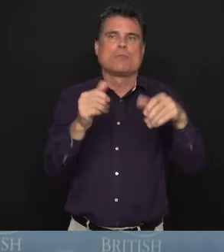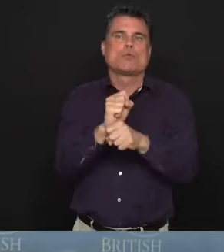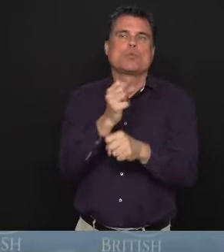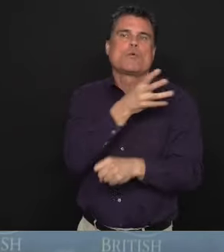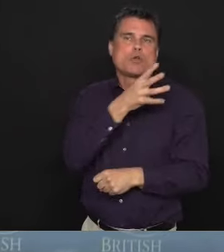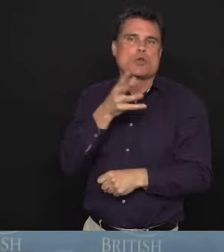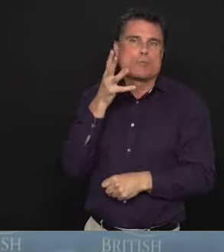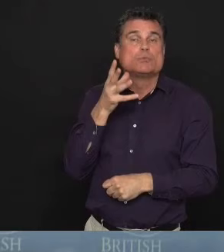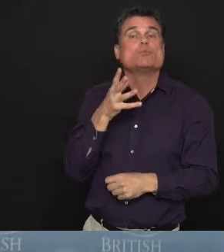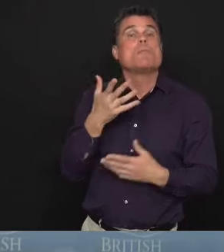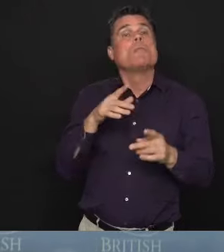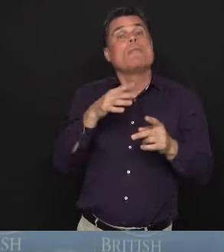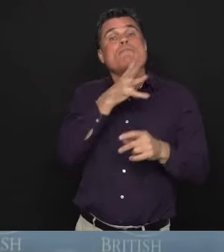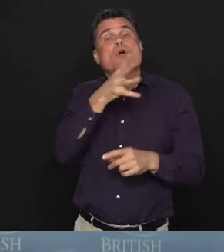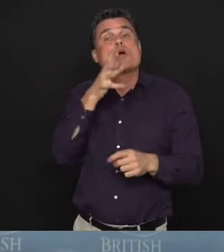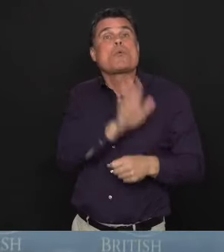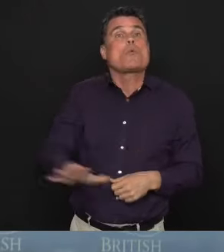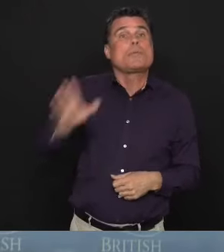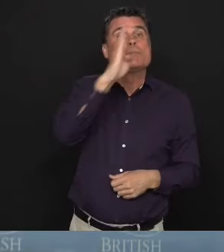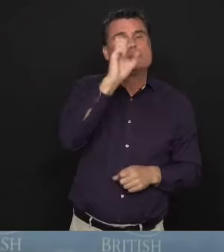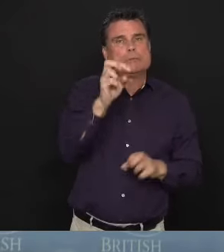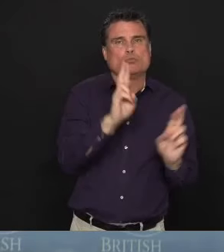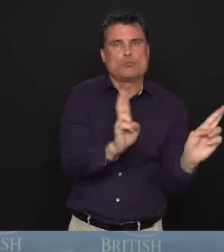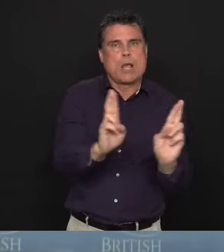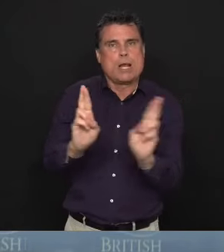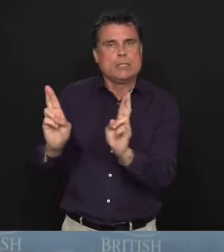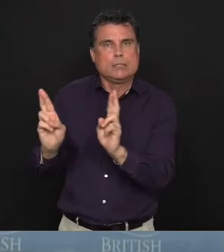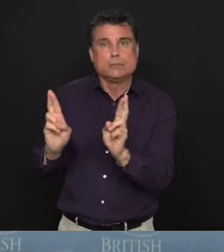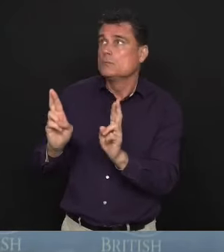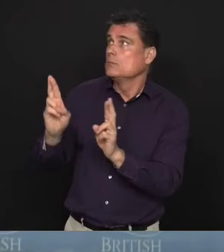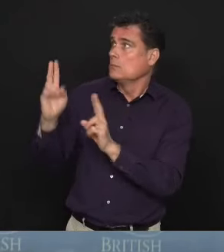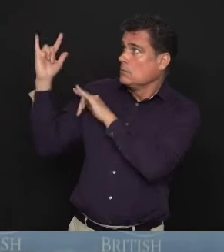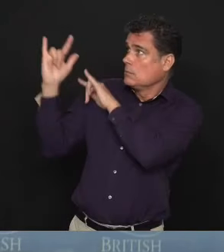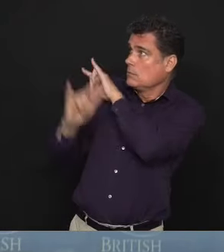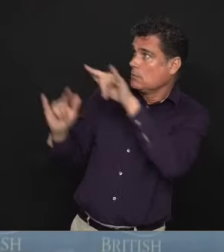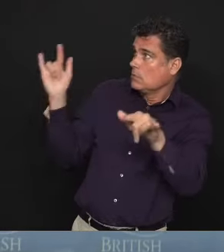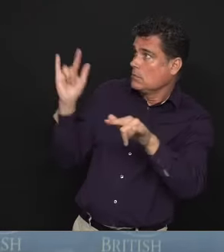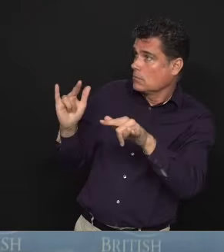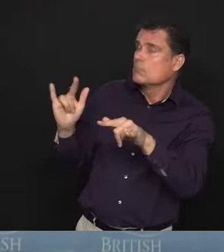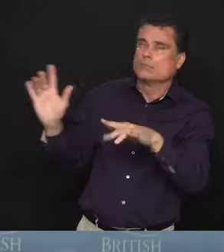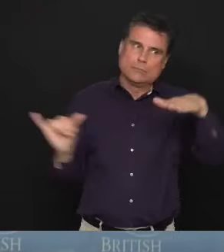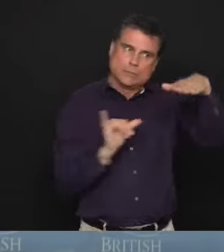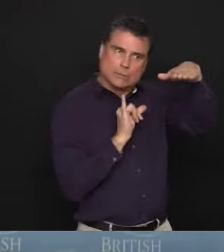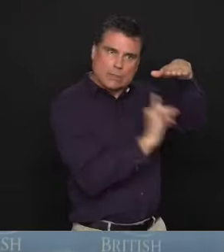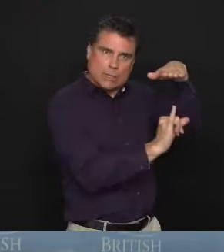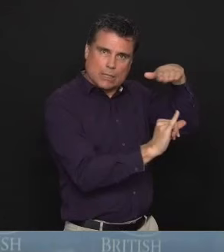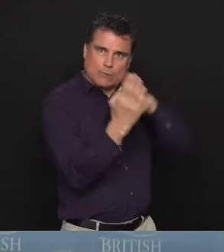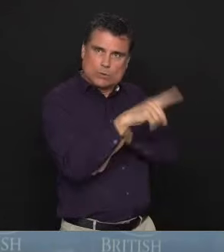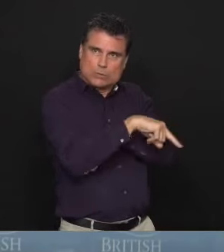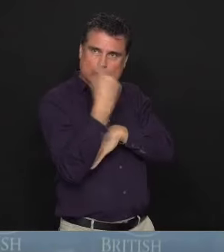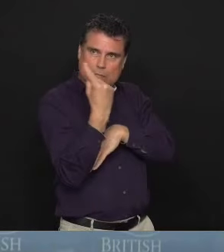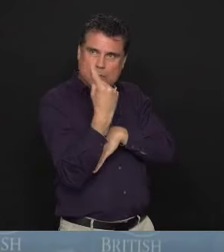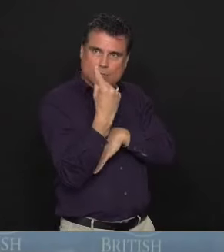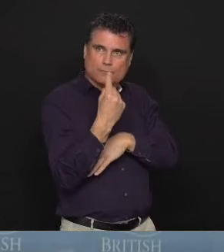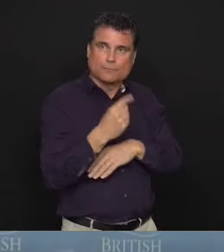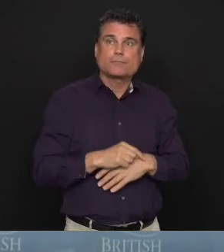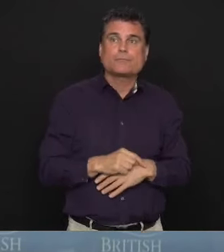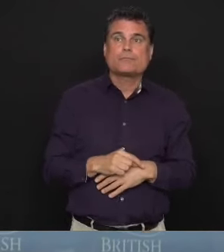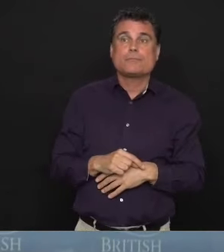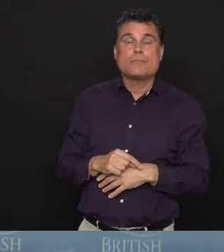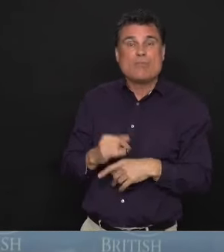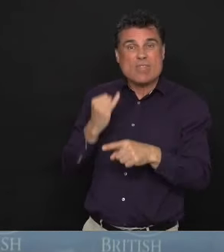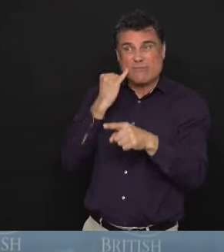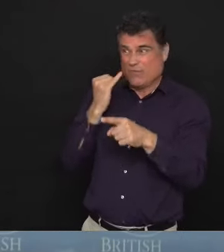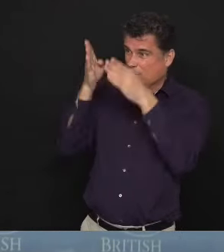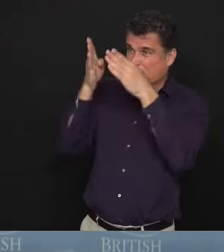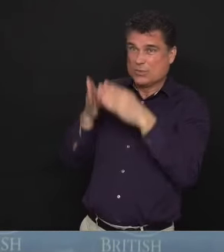place, dealing if necessary to deal with accommodation around temporary foreign workers